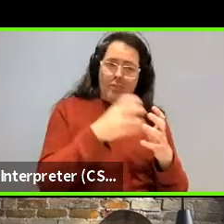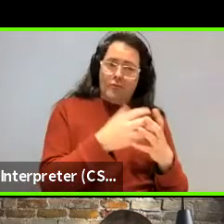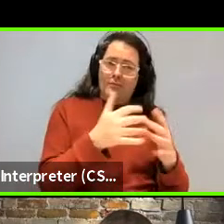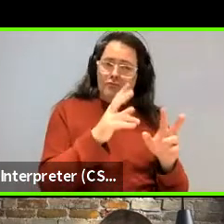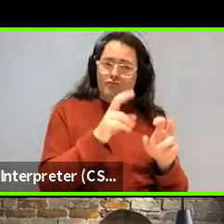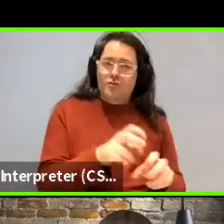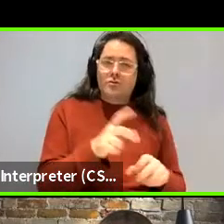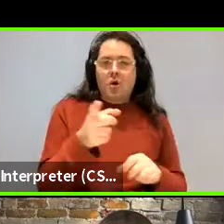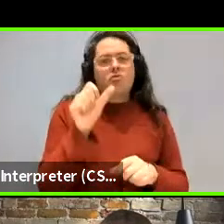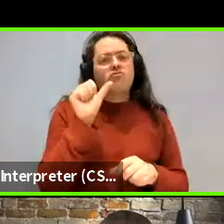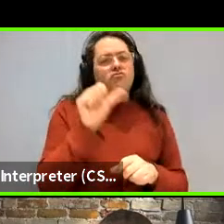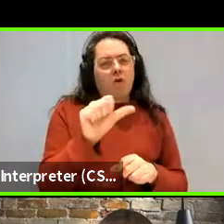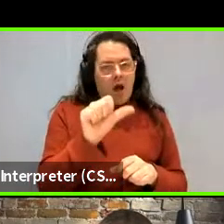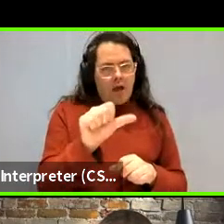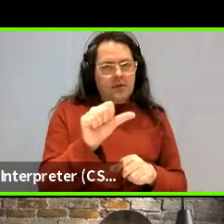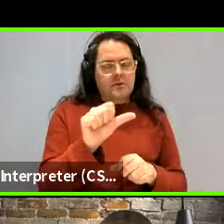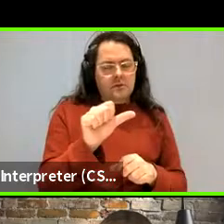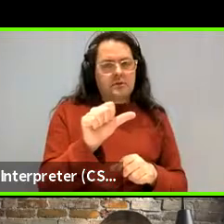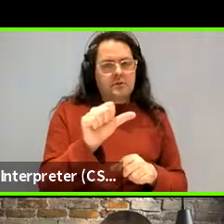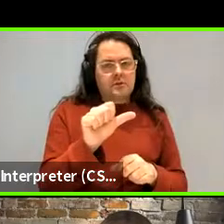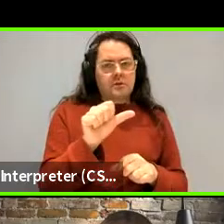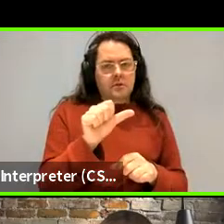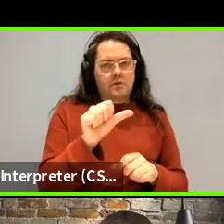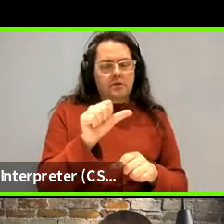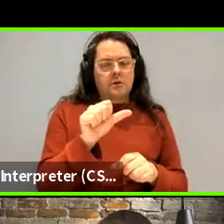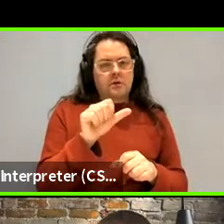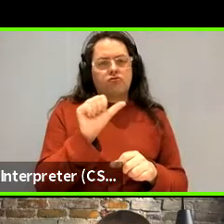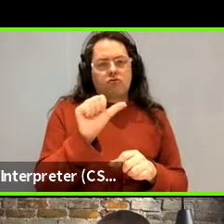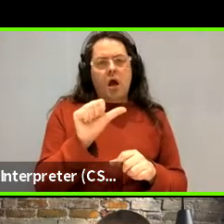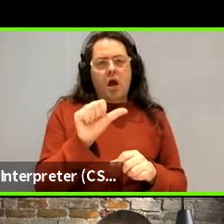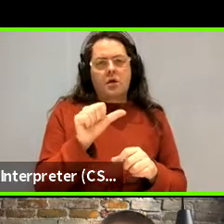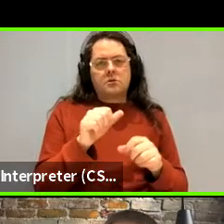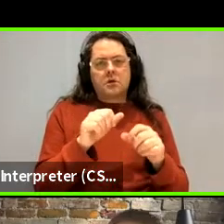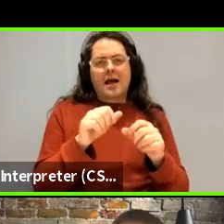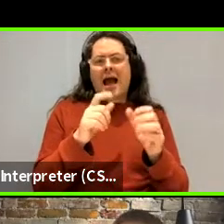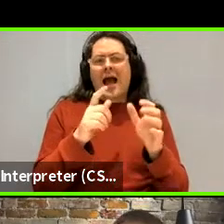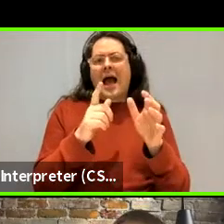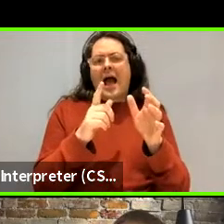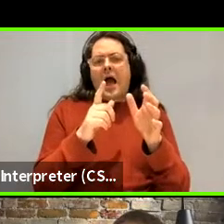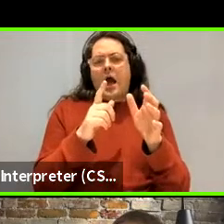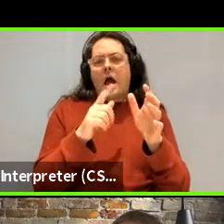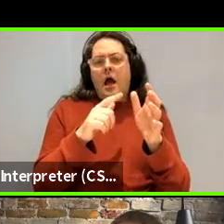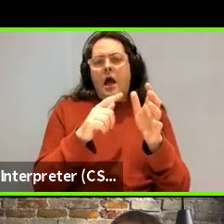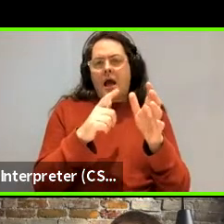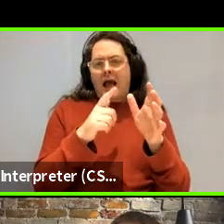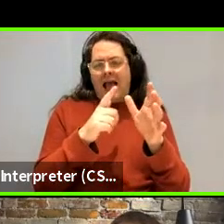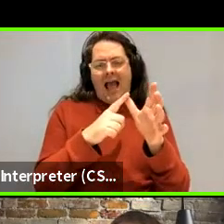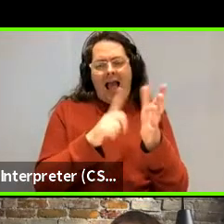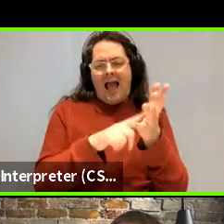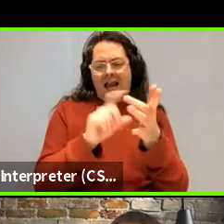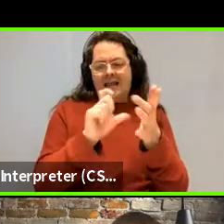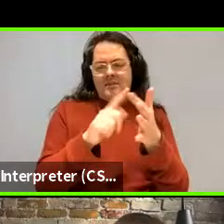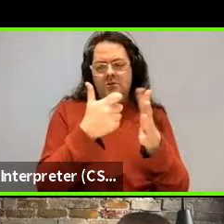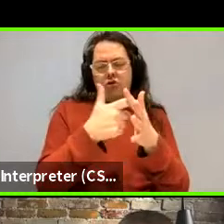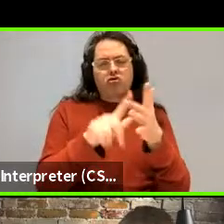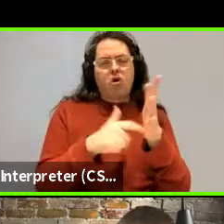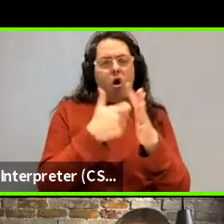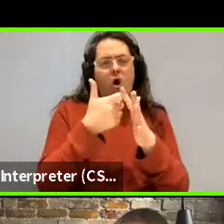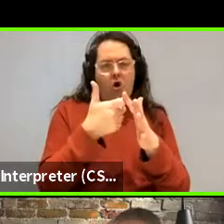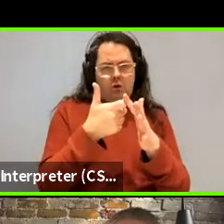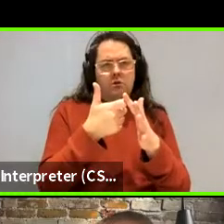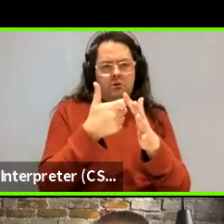No, Well before, so Turk and Island is actually sort of the standard site for that. So that's Alice Turk and whatever. So, which is that, um, that